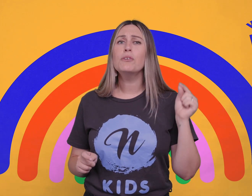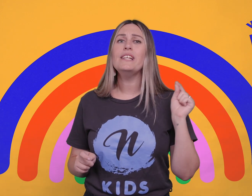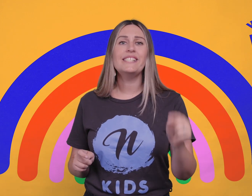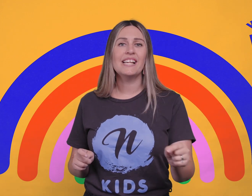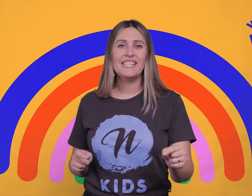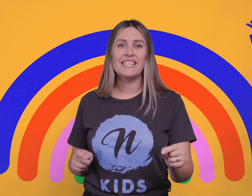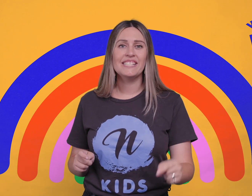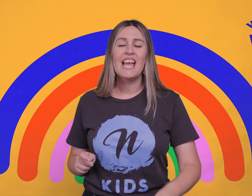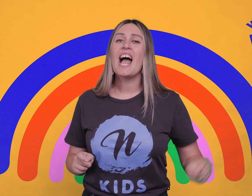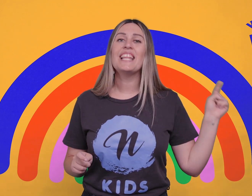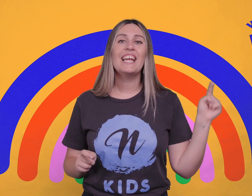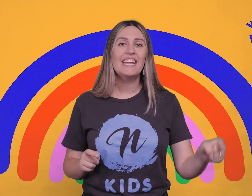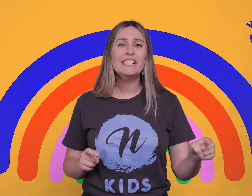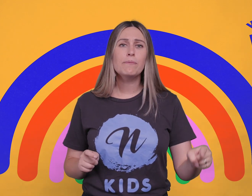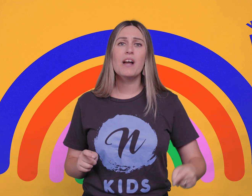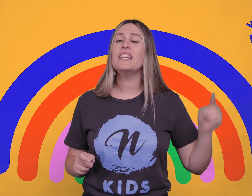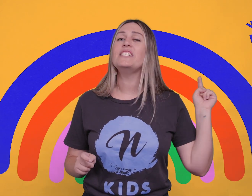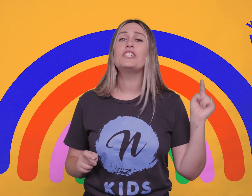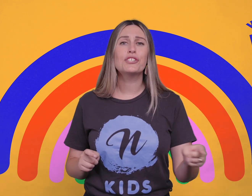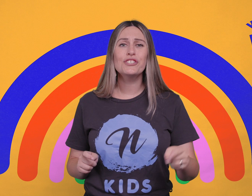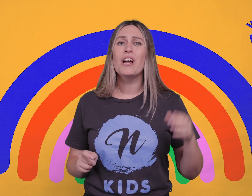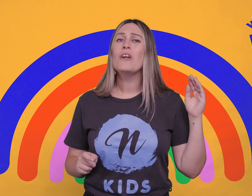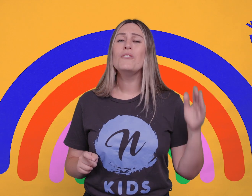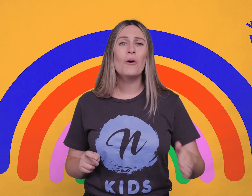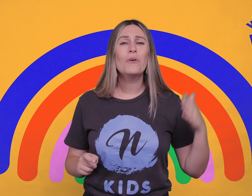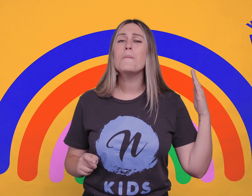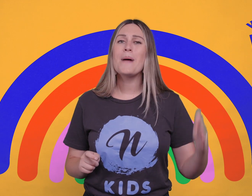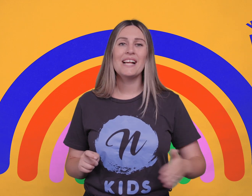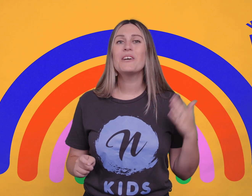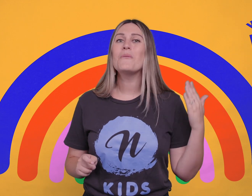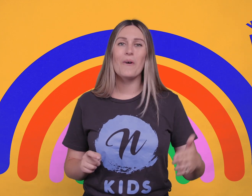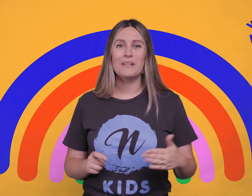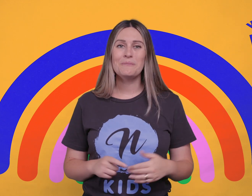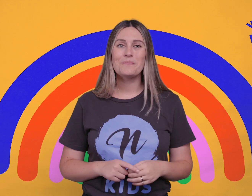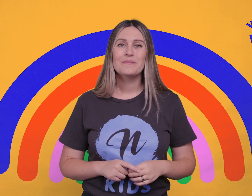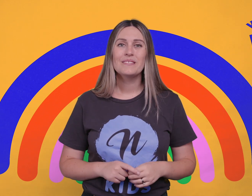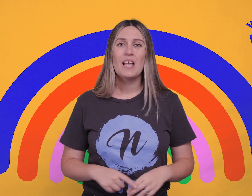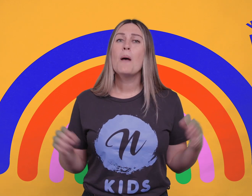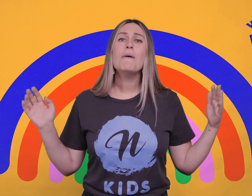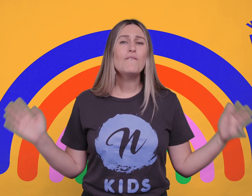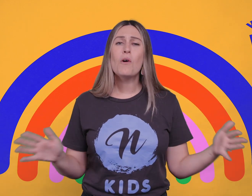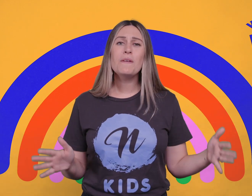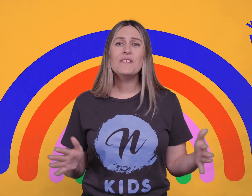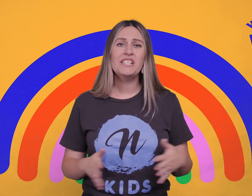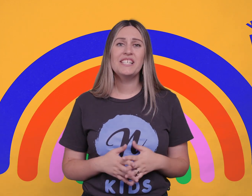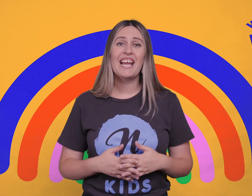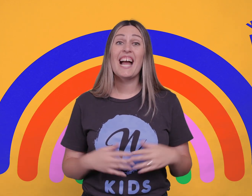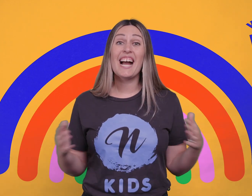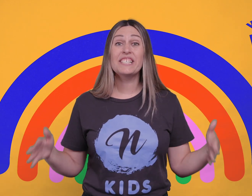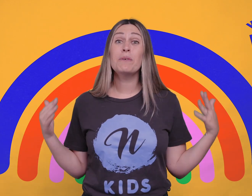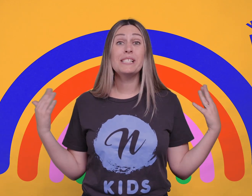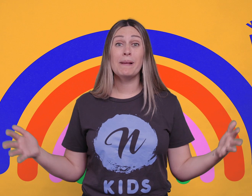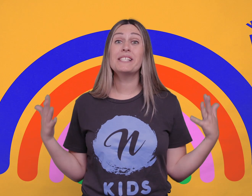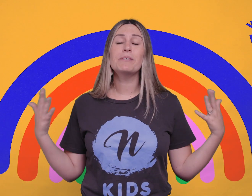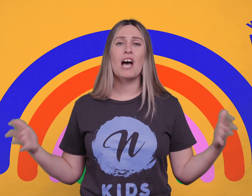is who He says He is and that His word is true no matter what. Before we finish today,